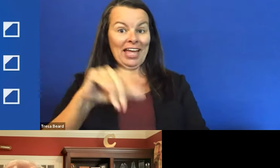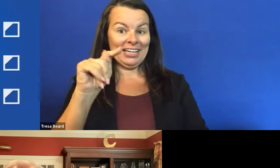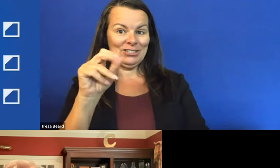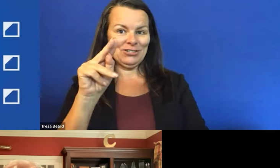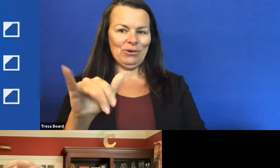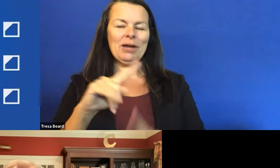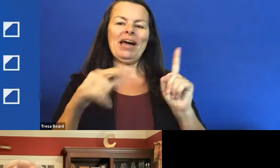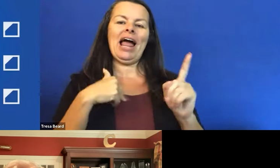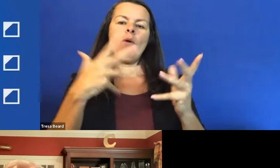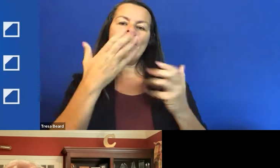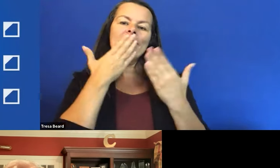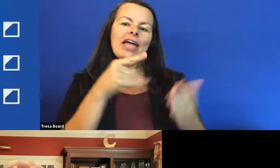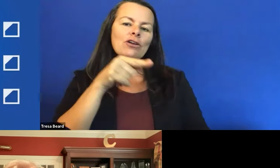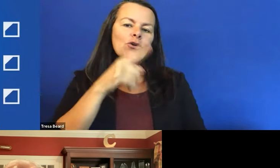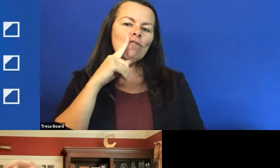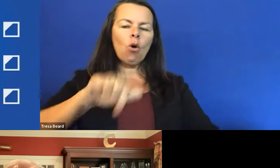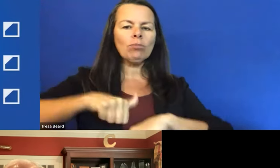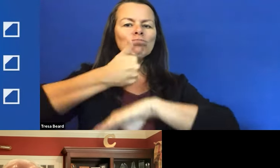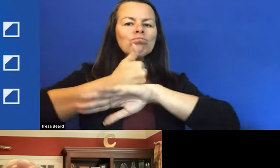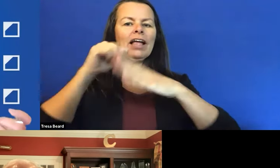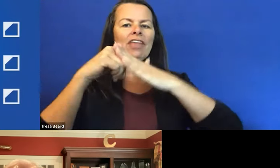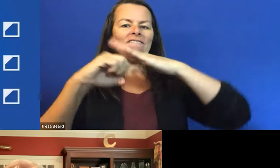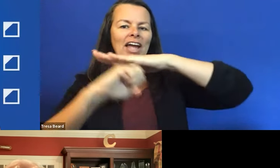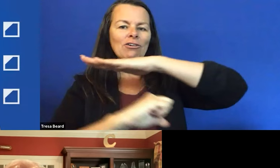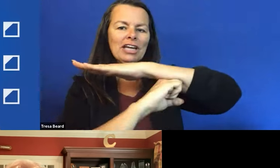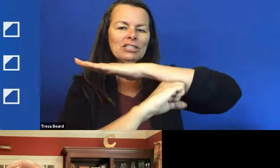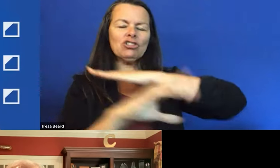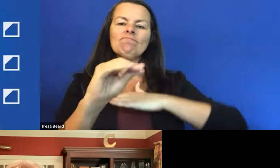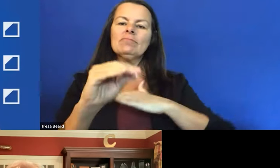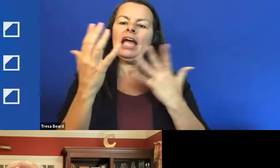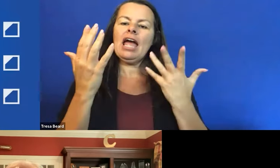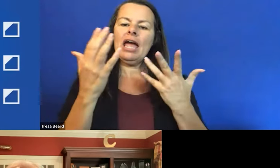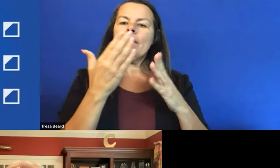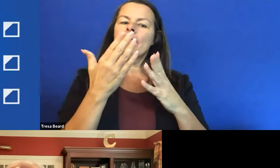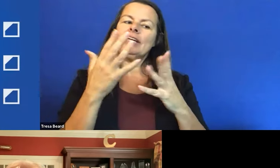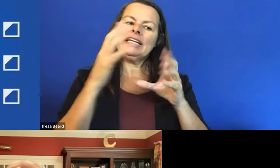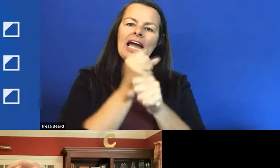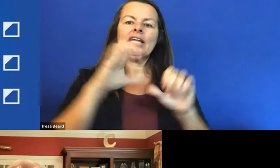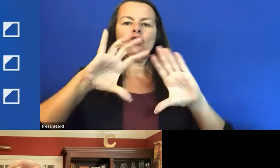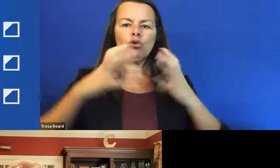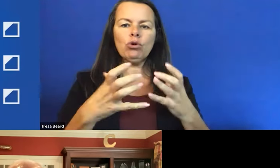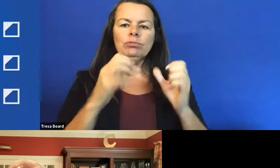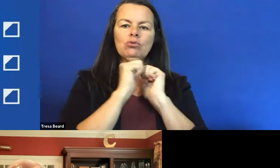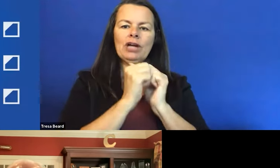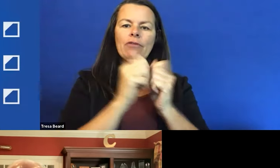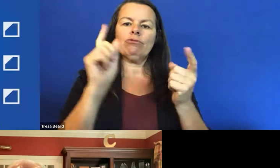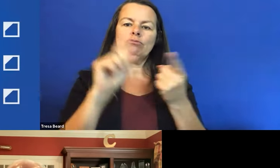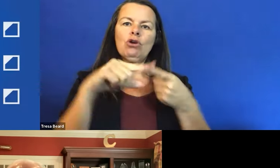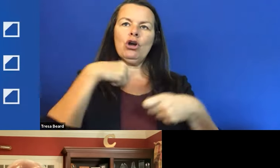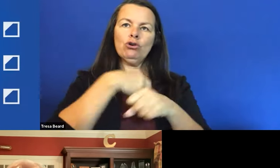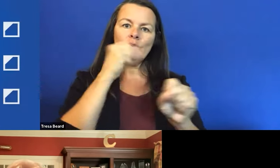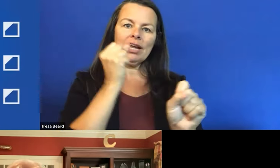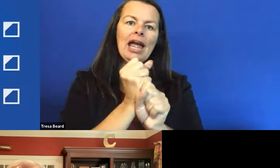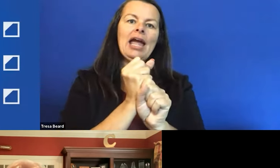laying the foundation, you know, conceiving of getting the groups together to create the ADA.